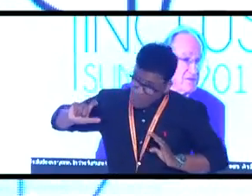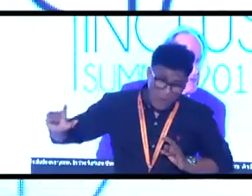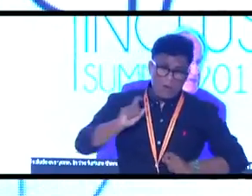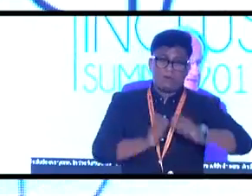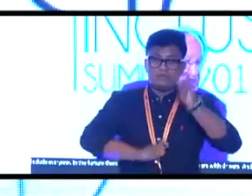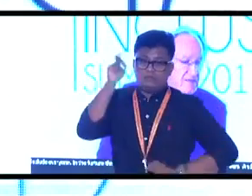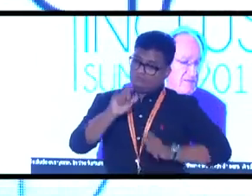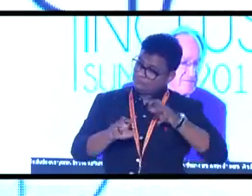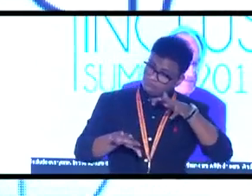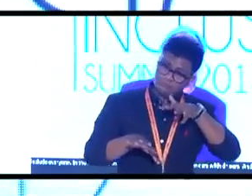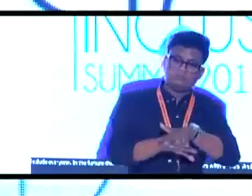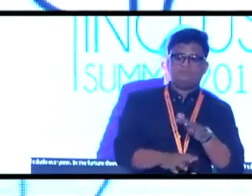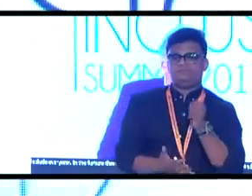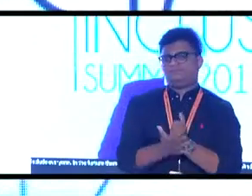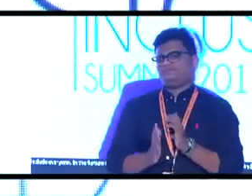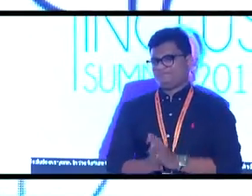with disabilities.